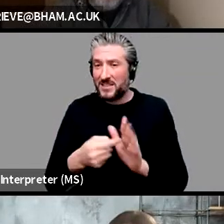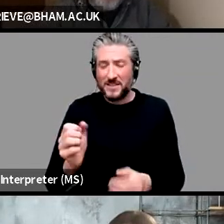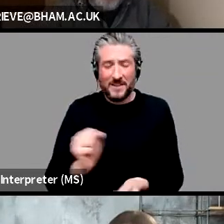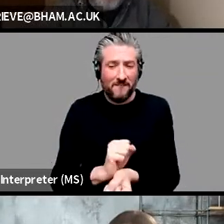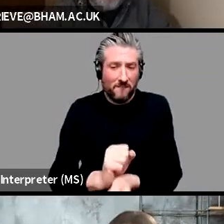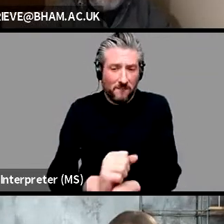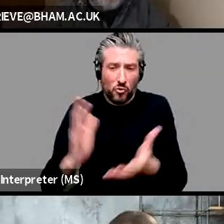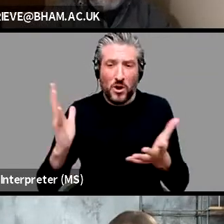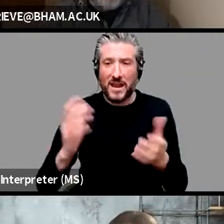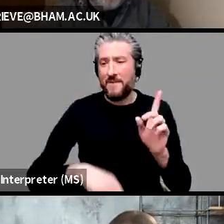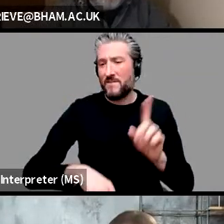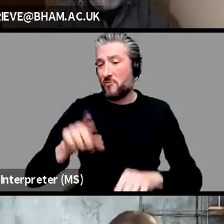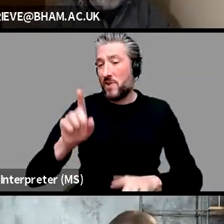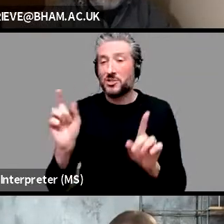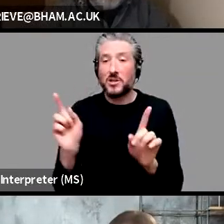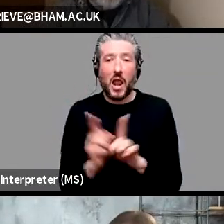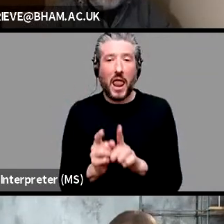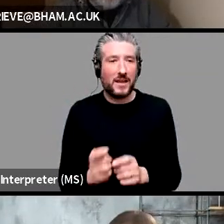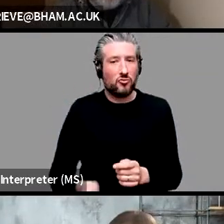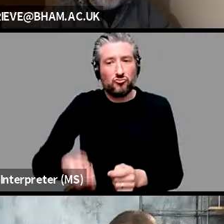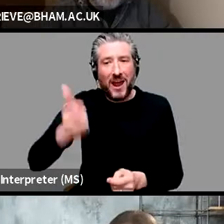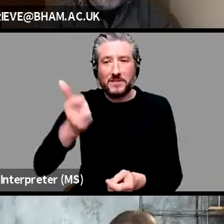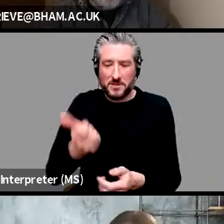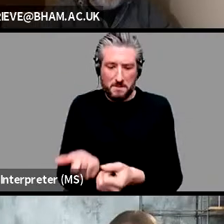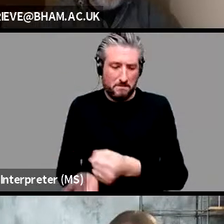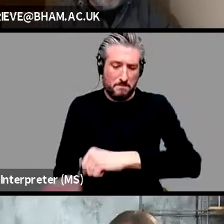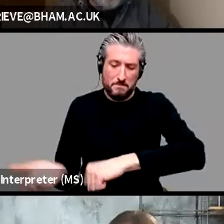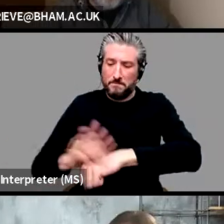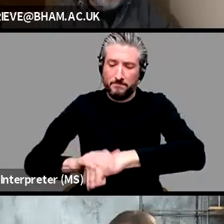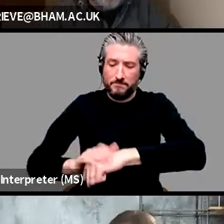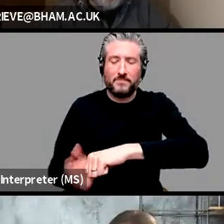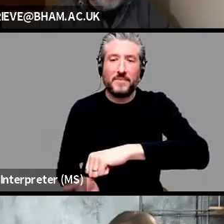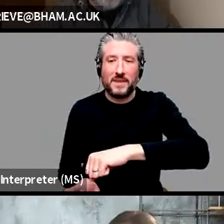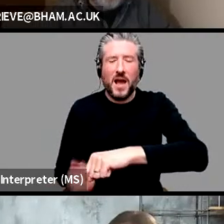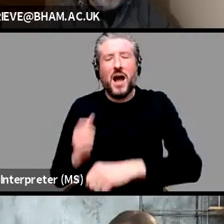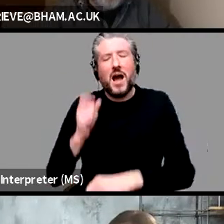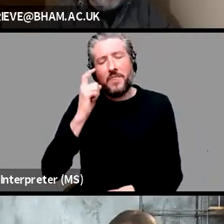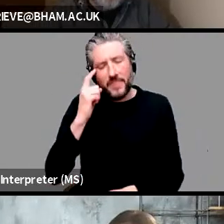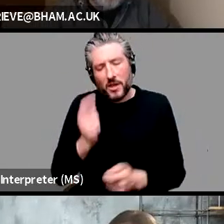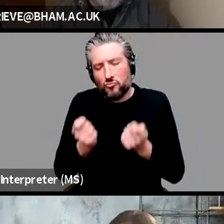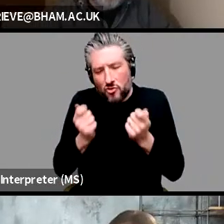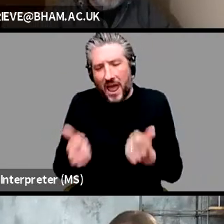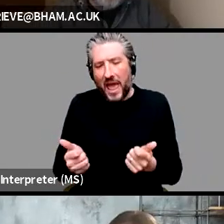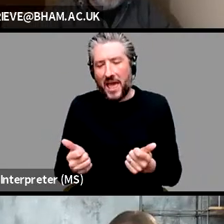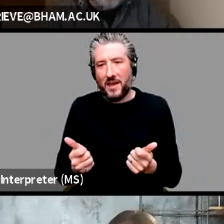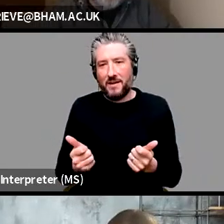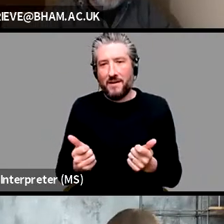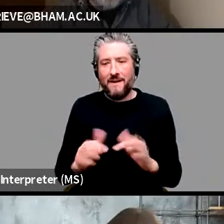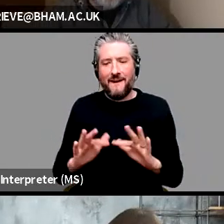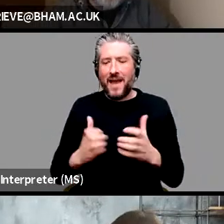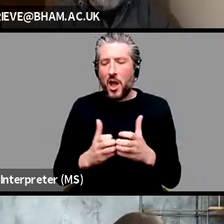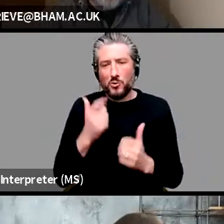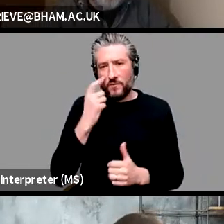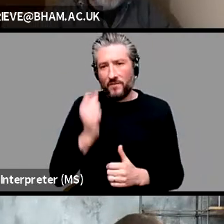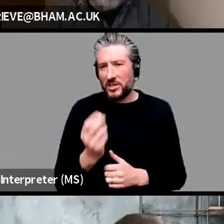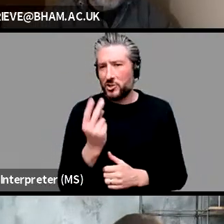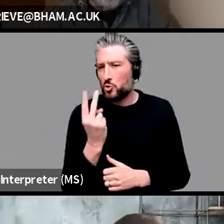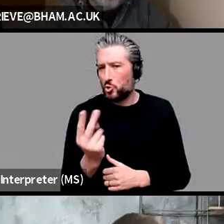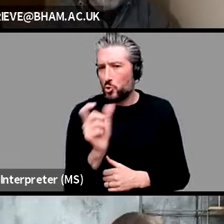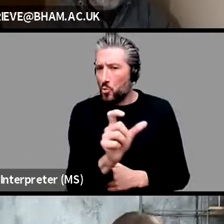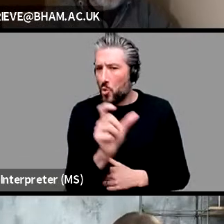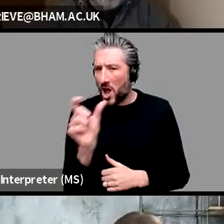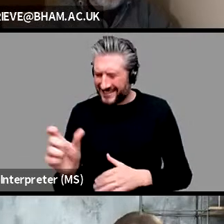It's possible. It is possible. Sure. But it's rare. I think it's rare. Like if, you know, you can't find two words that have the same distribution.